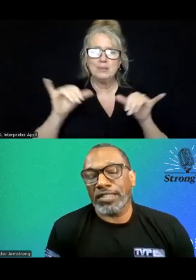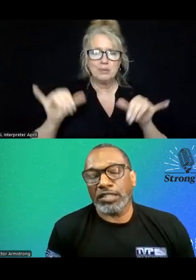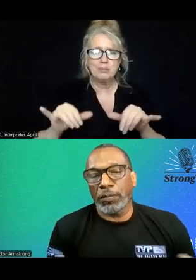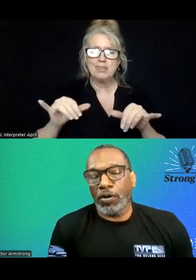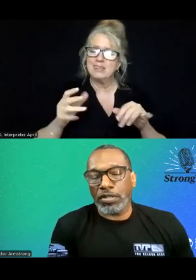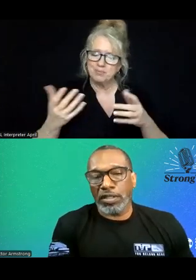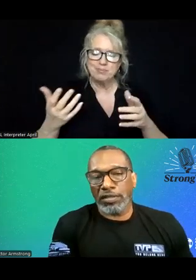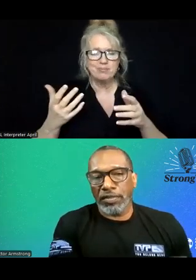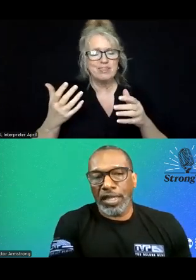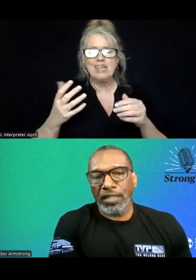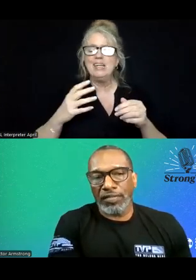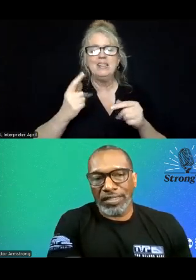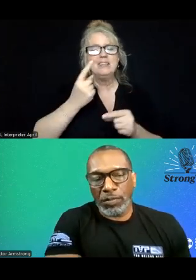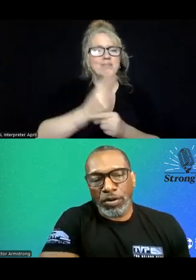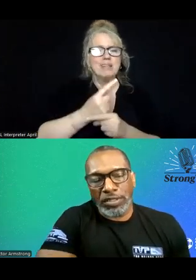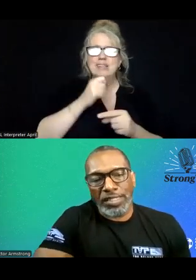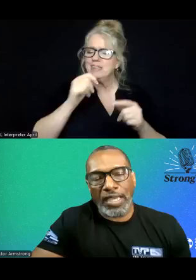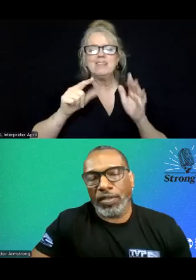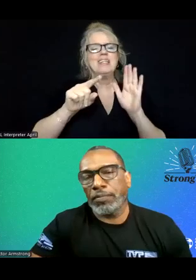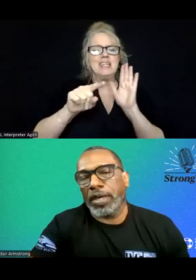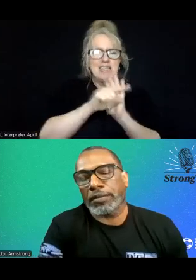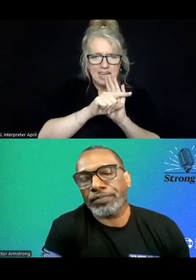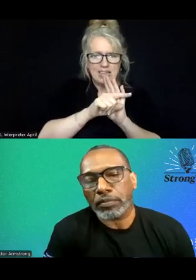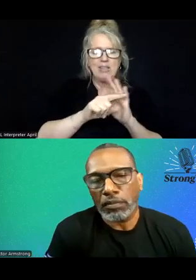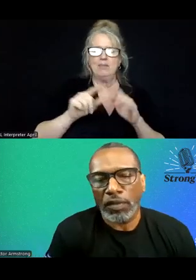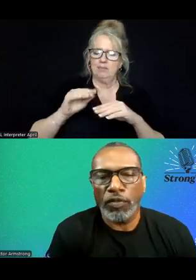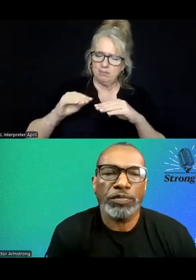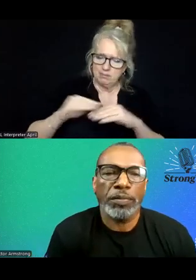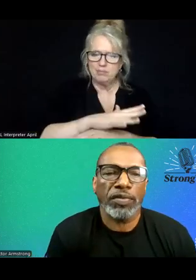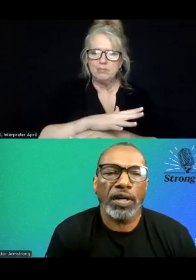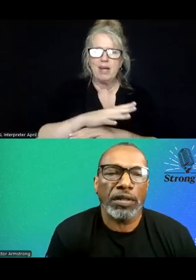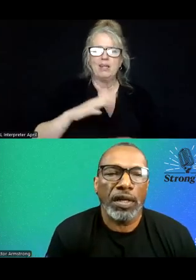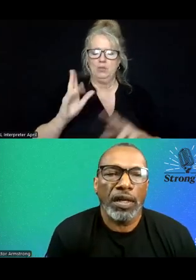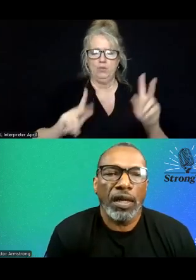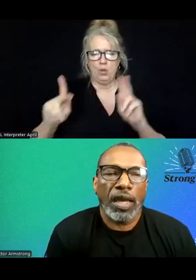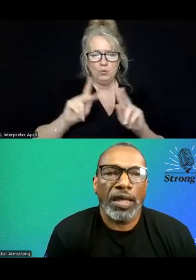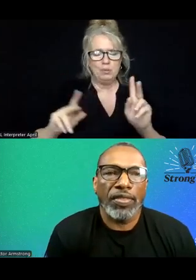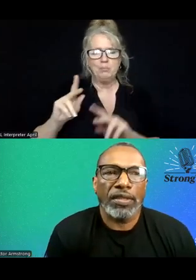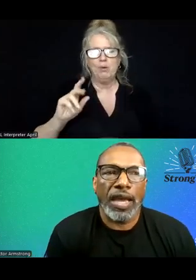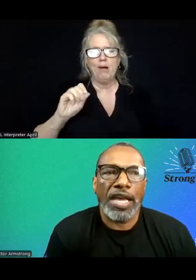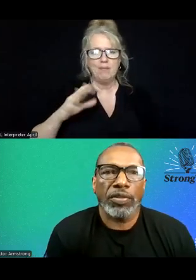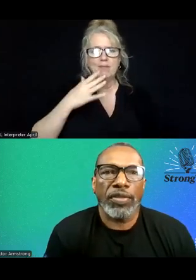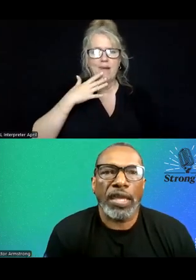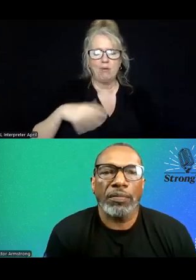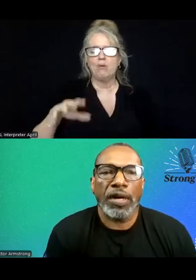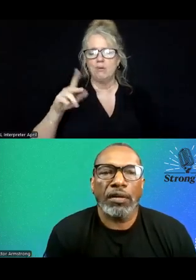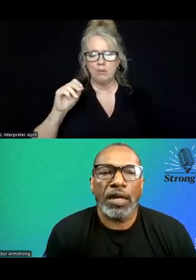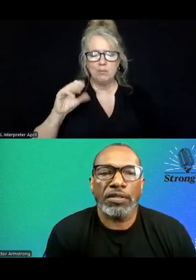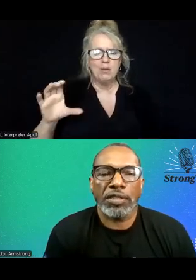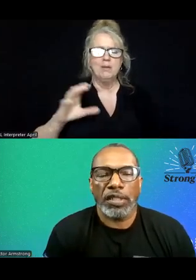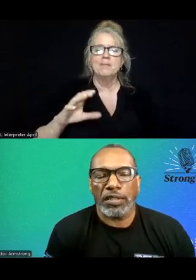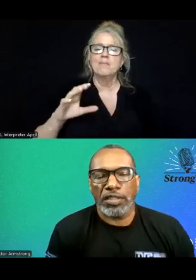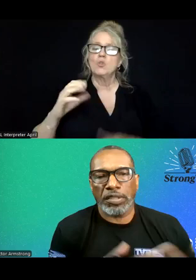a disproportionately negative impact for those people of color. And I think that as we're thinking